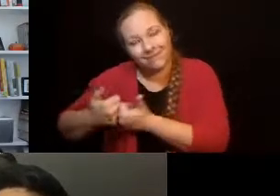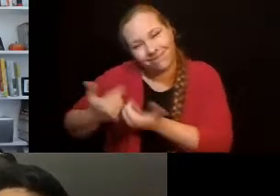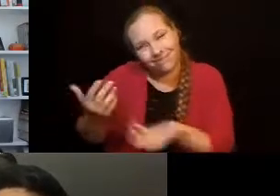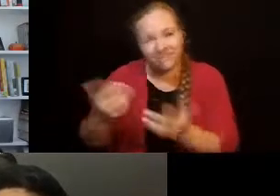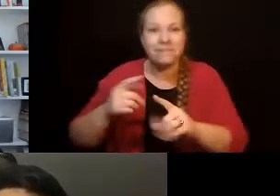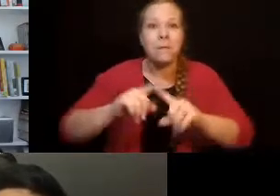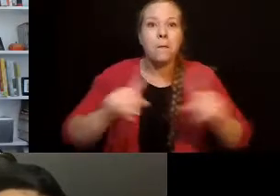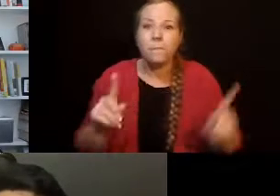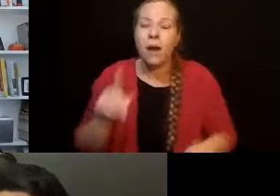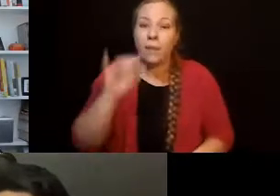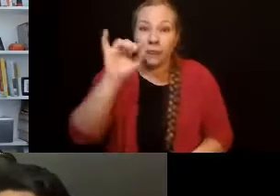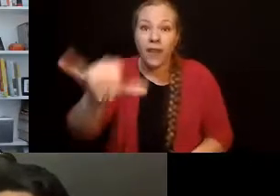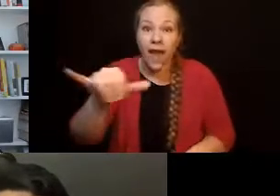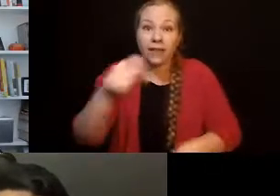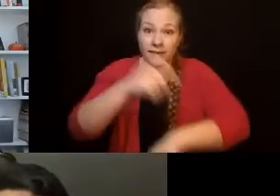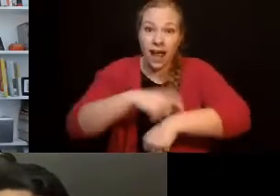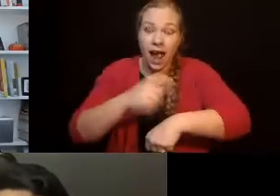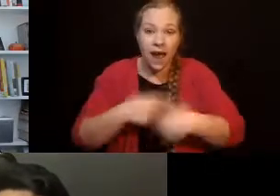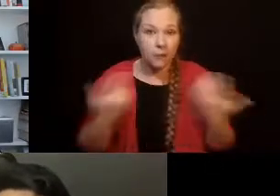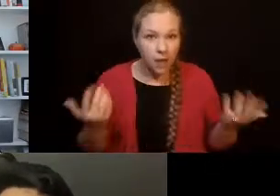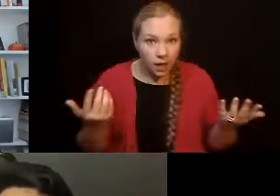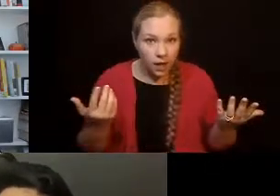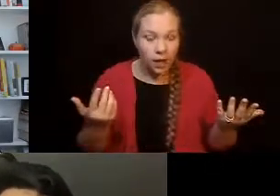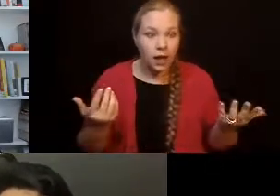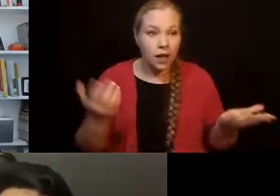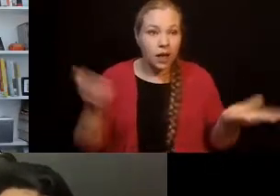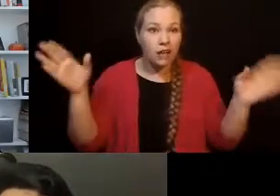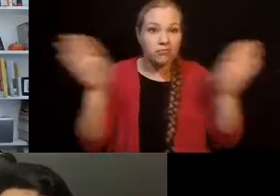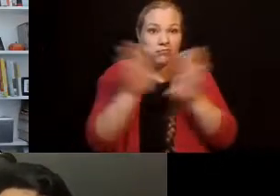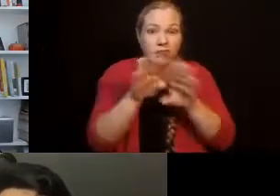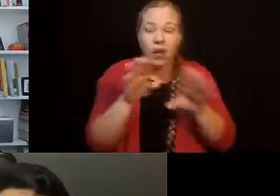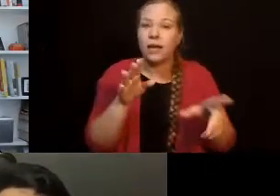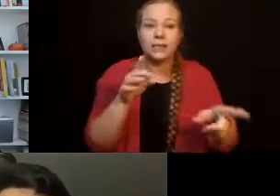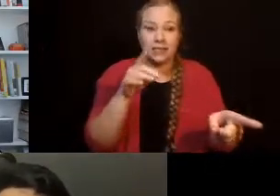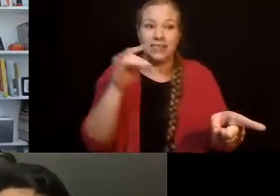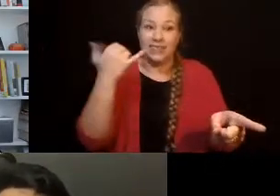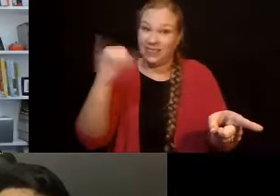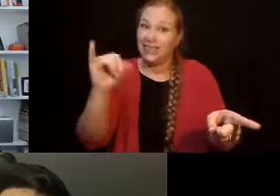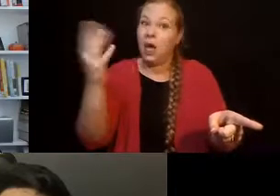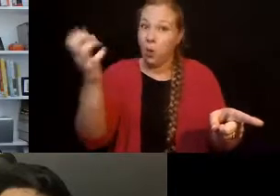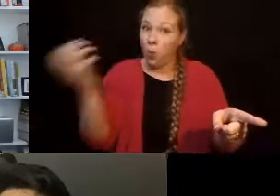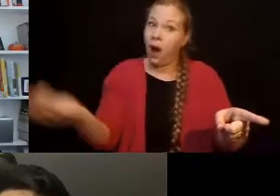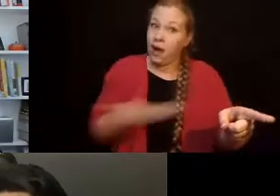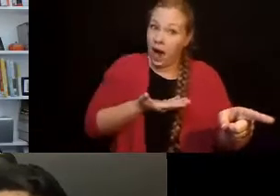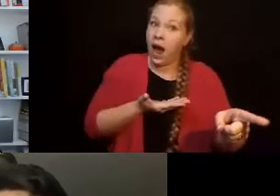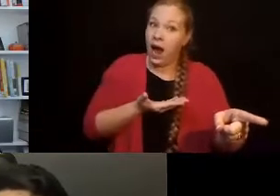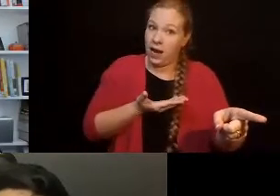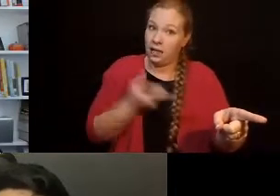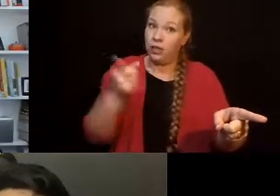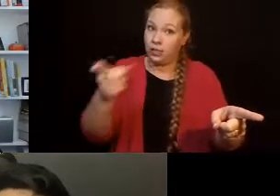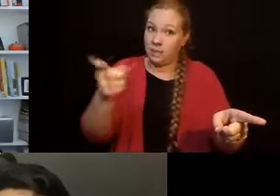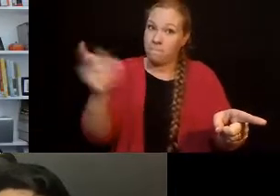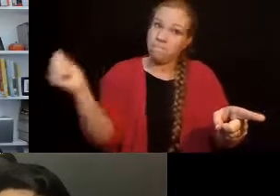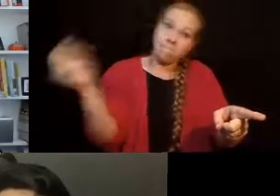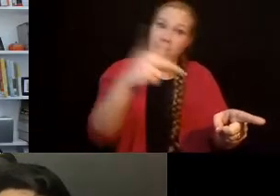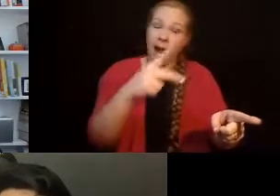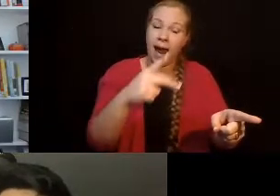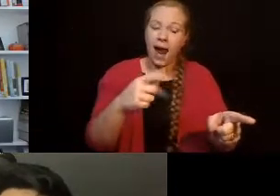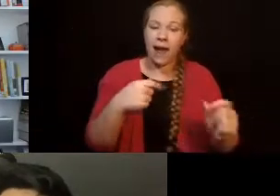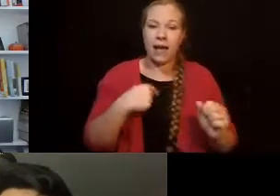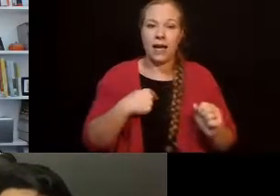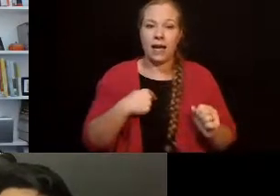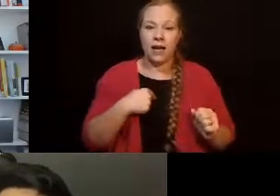waiting for him. And as a mom, I've contemplated, do I let him go back knowing that